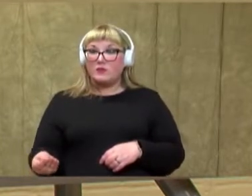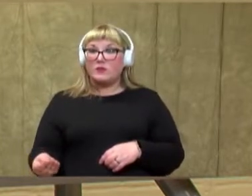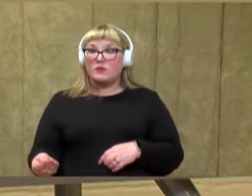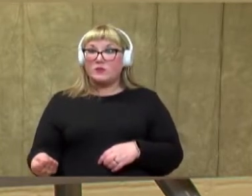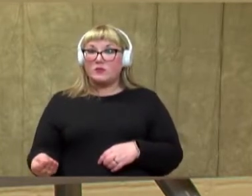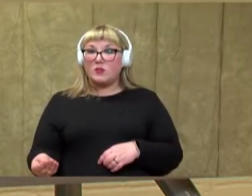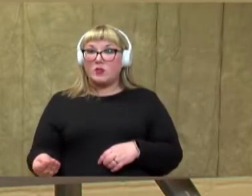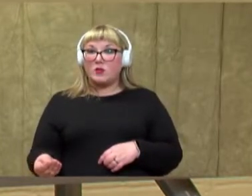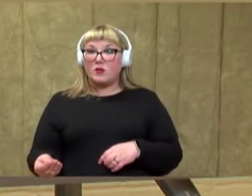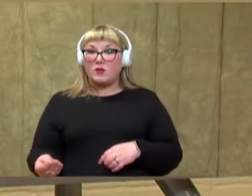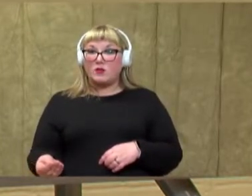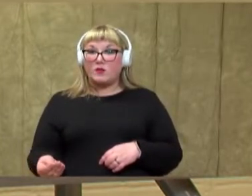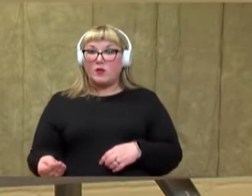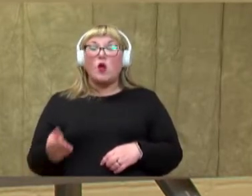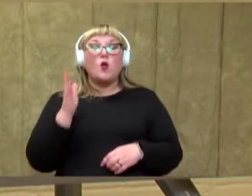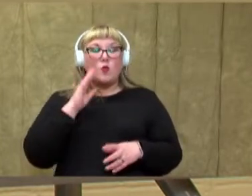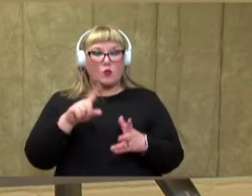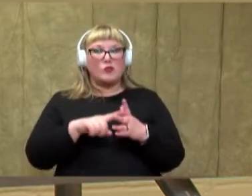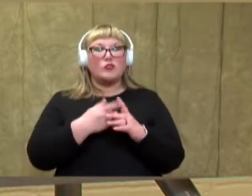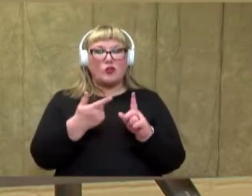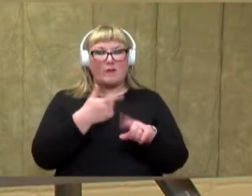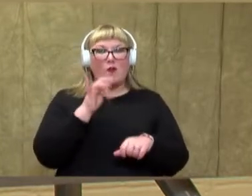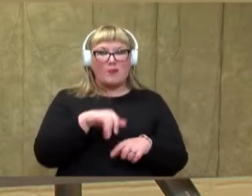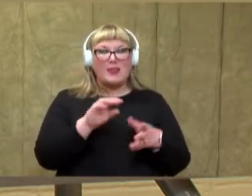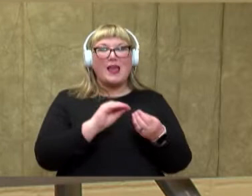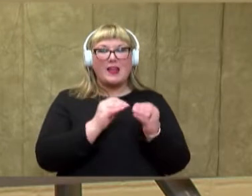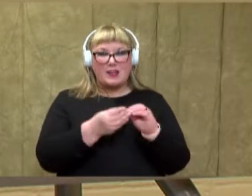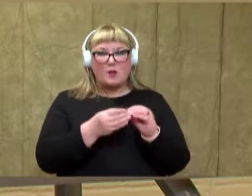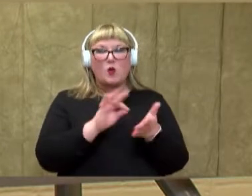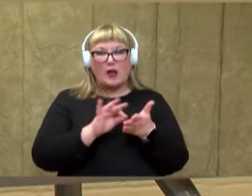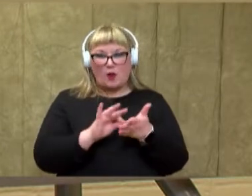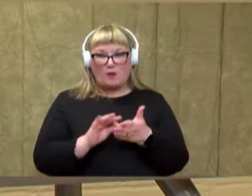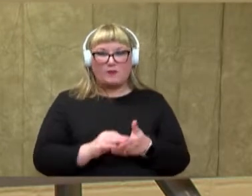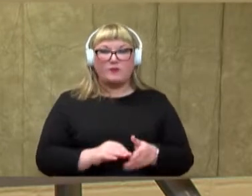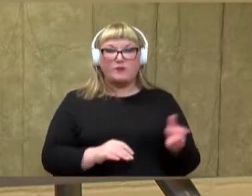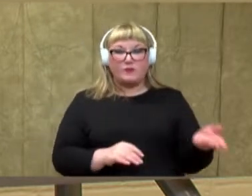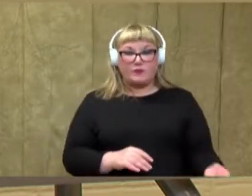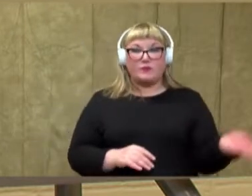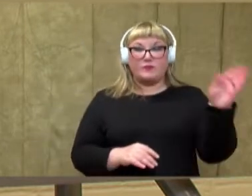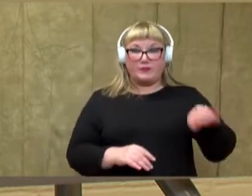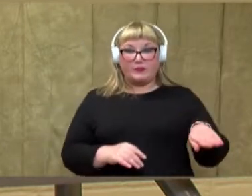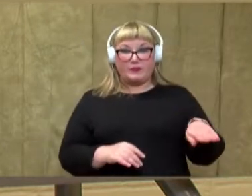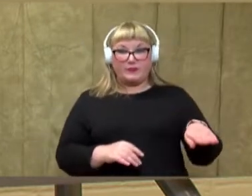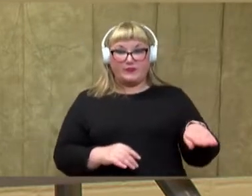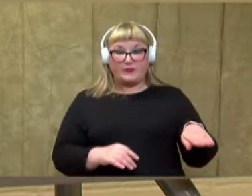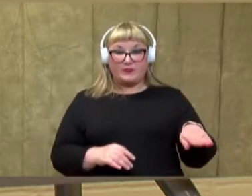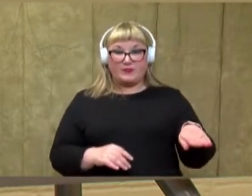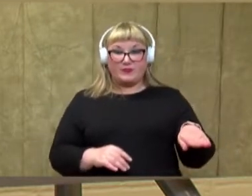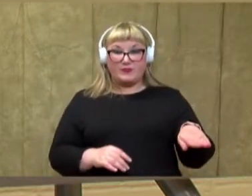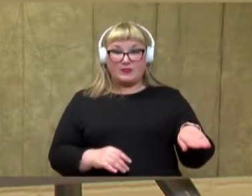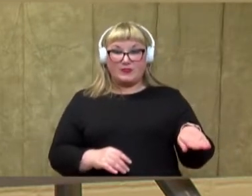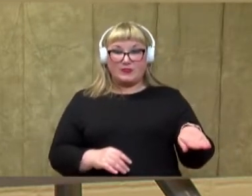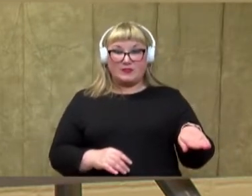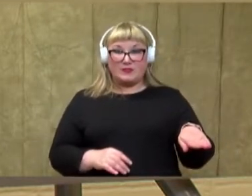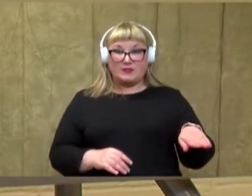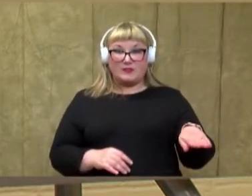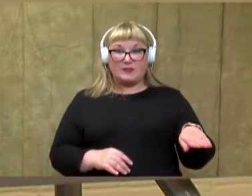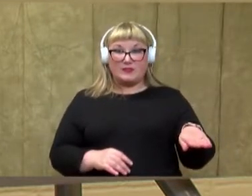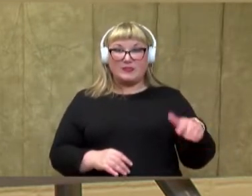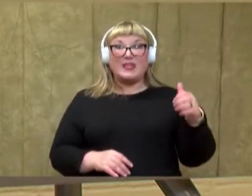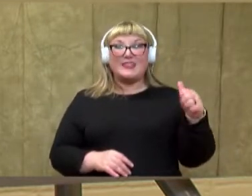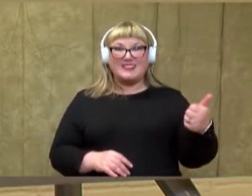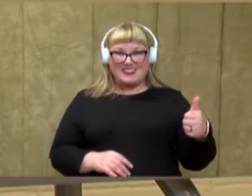cubes starting with that number. Are you ready to play with me? All right, let's begin. Our first number is